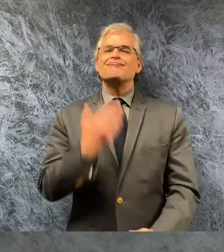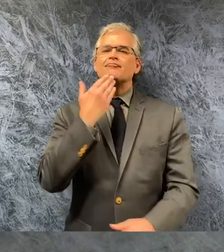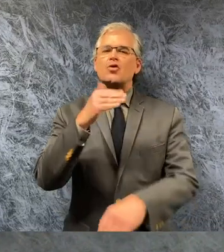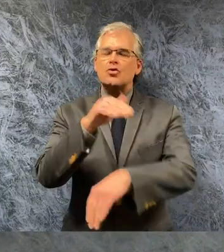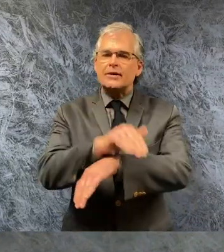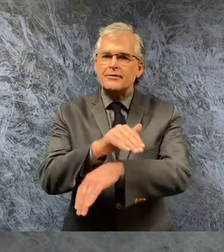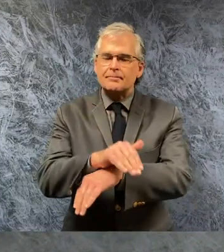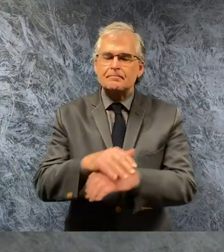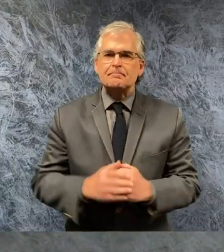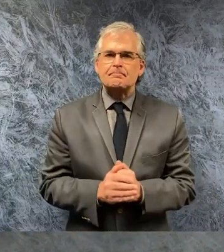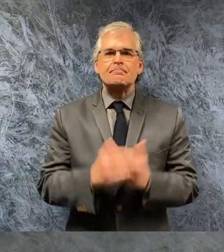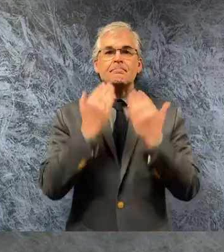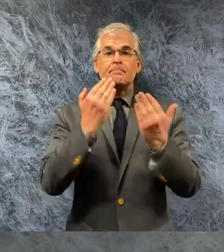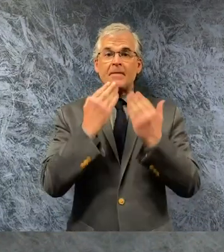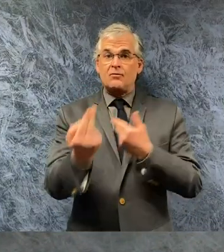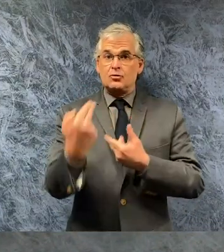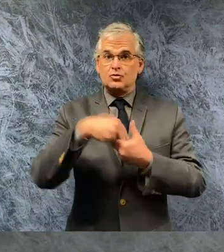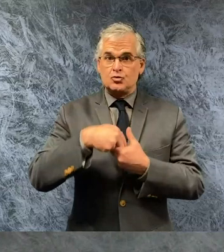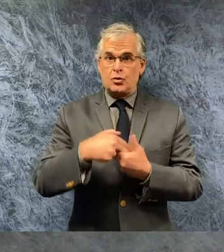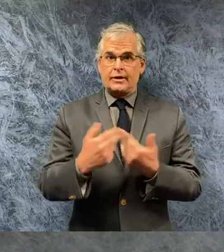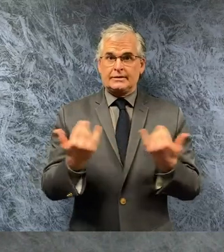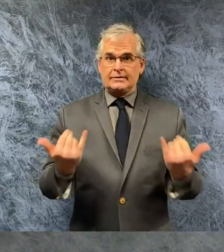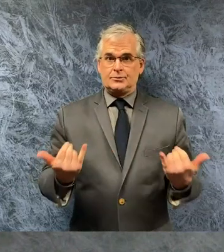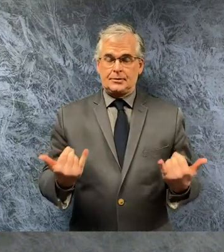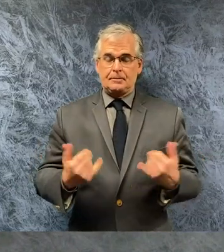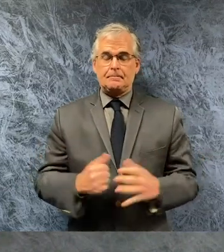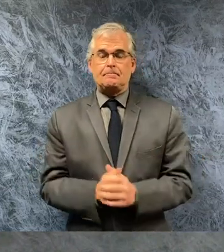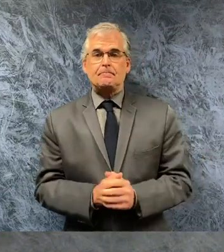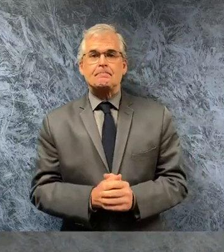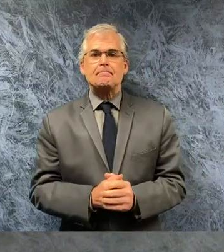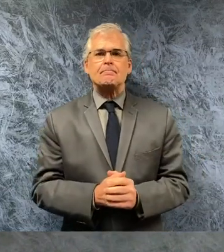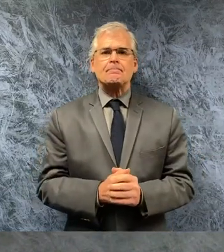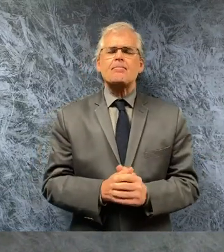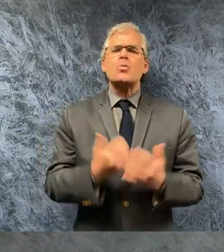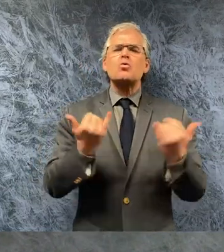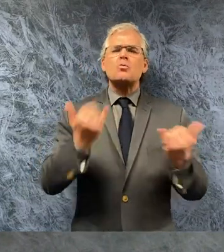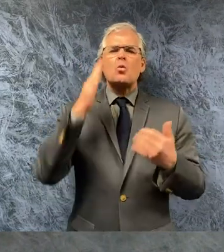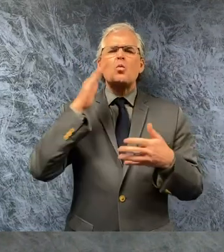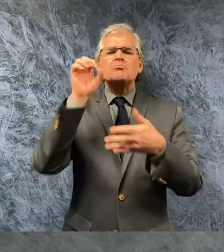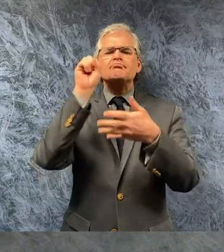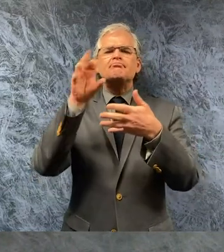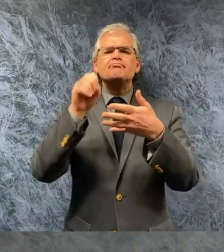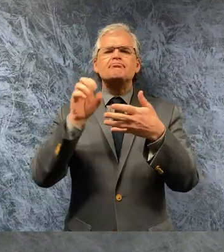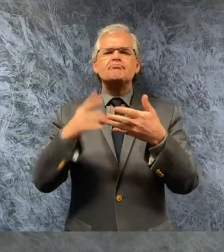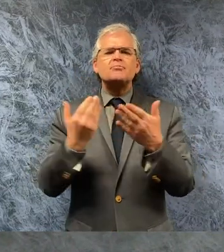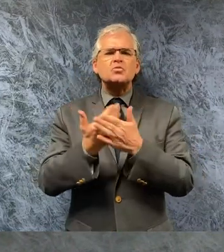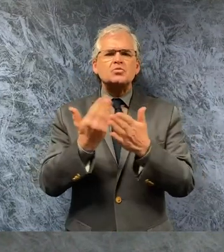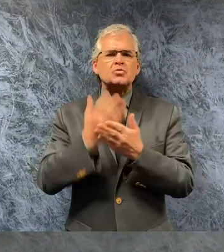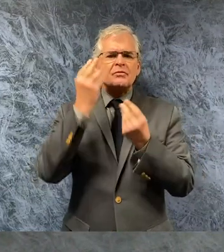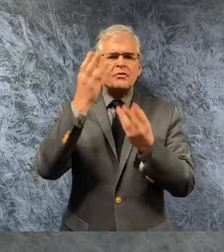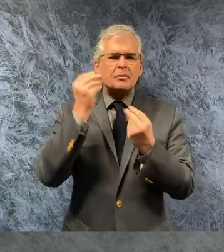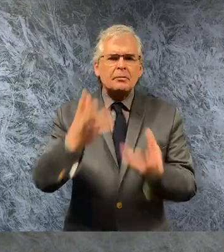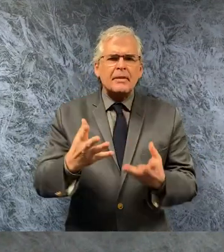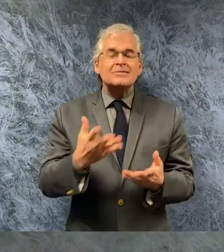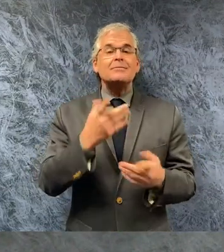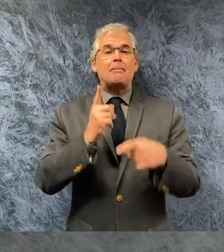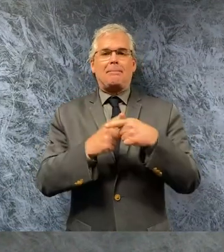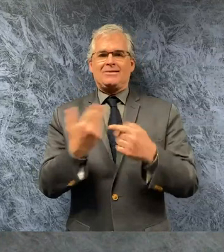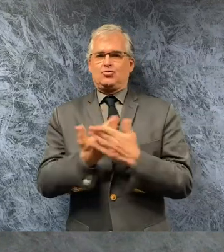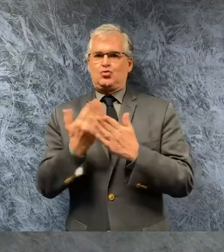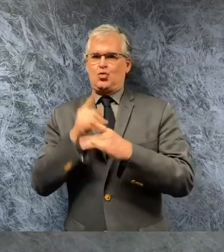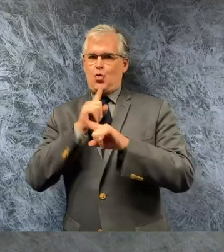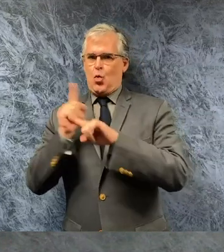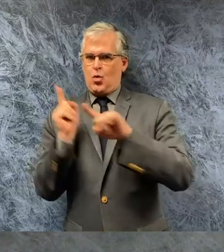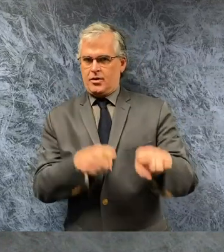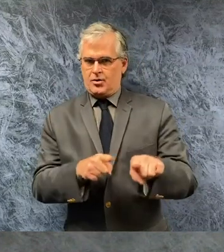. . . . . . . . me here this afternoon i'm here to provide an update on a new directive and some new information that previously we